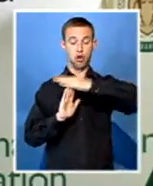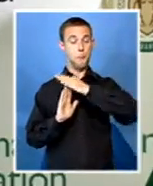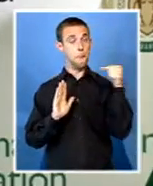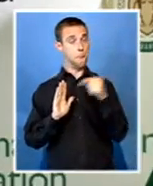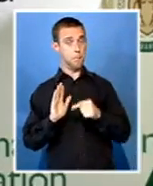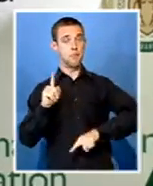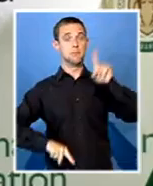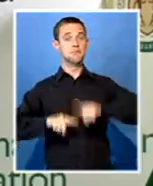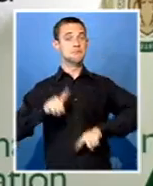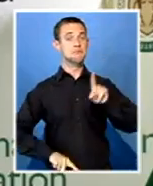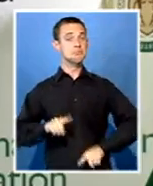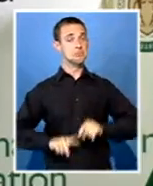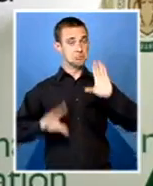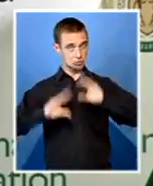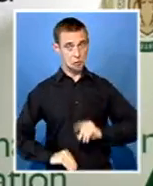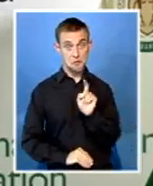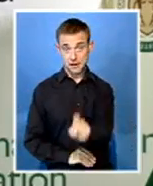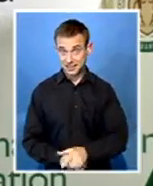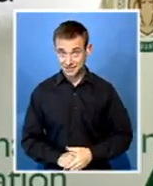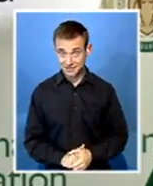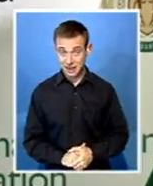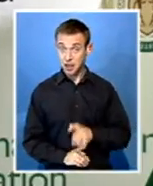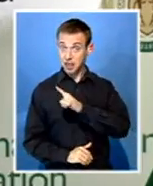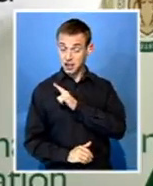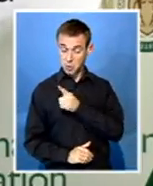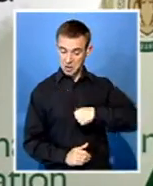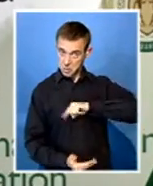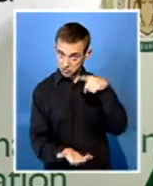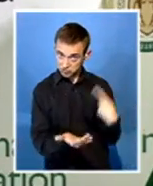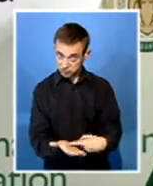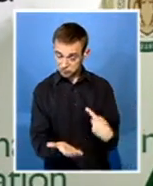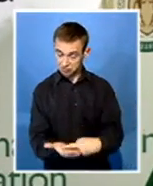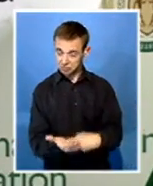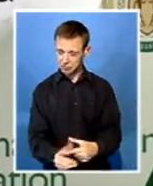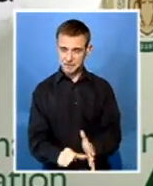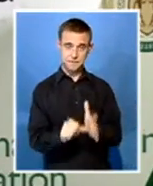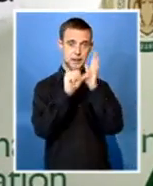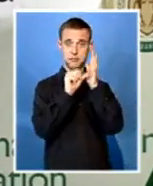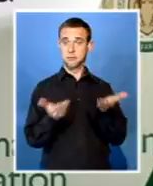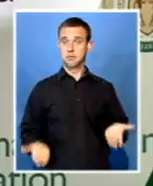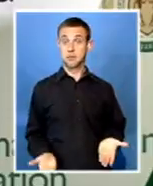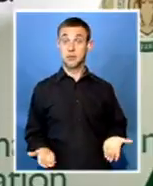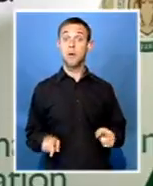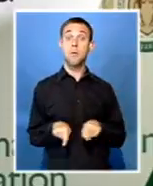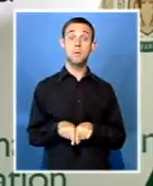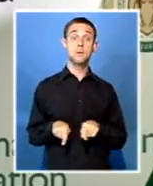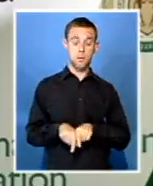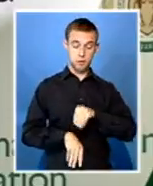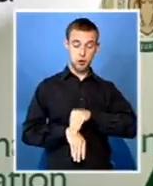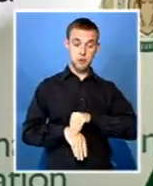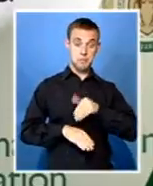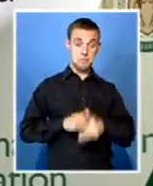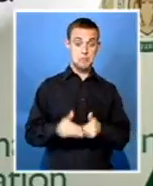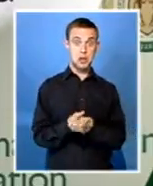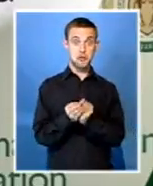off that ball and that so that whatever action preventive or otherwise